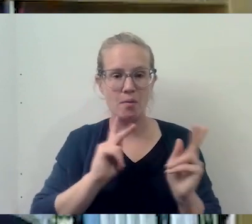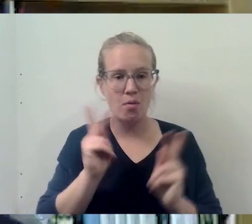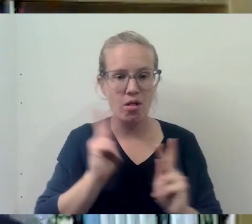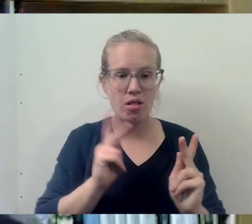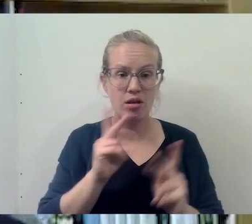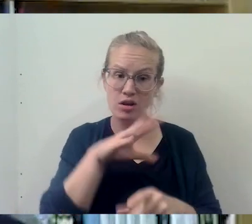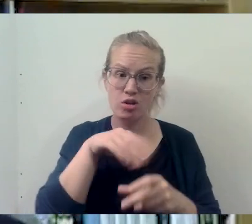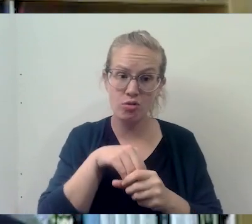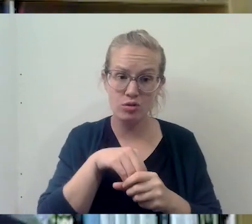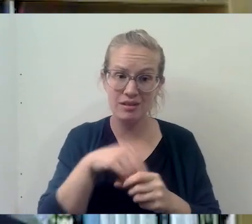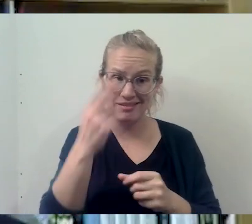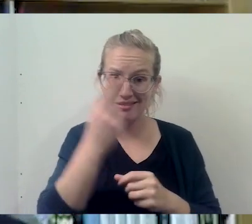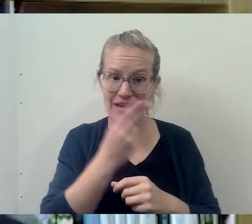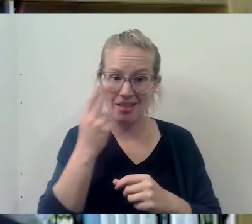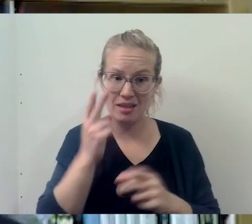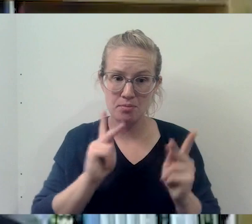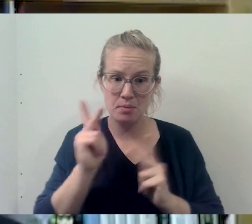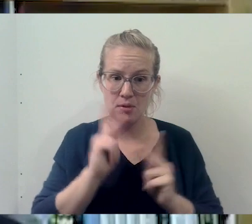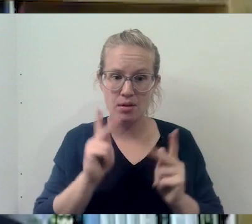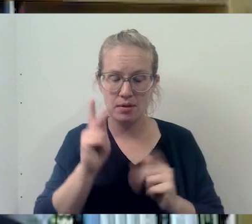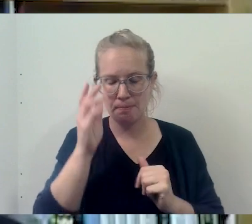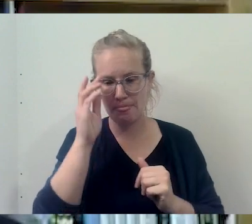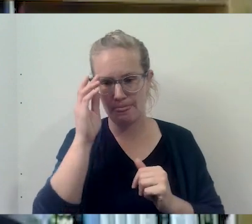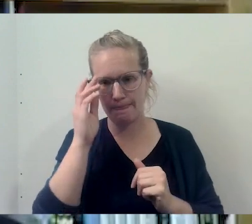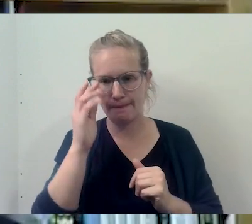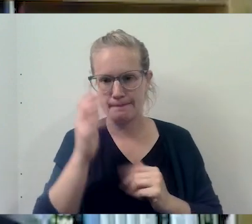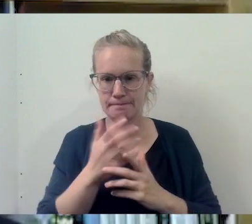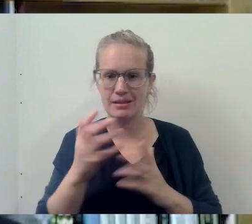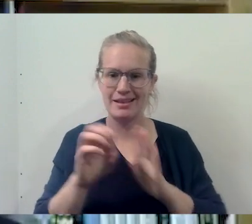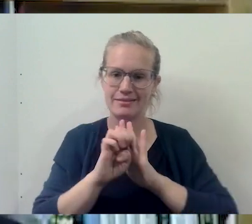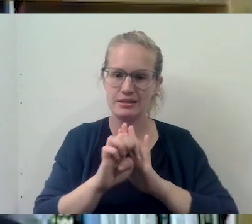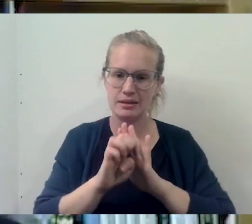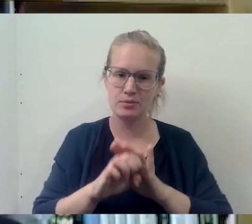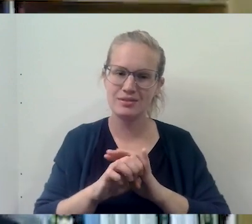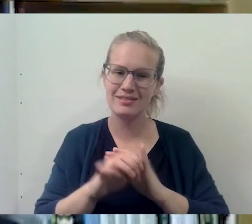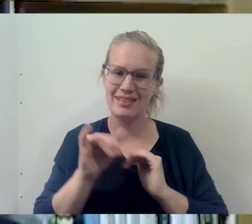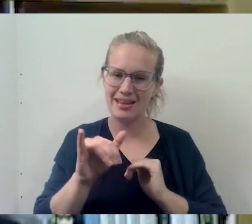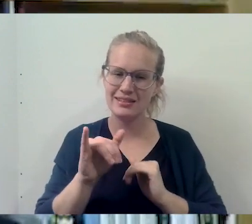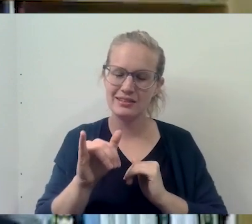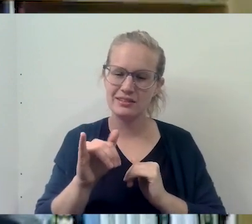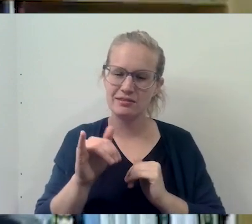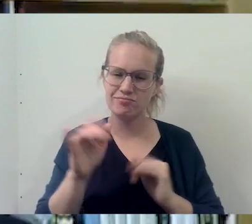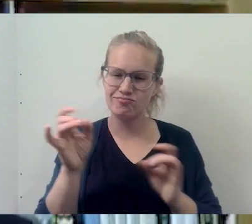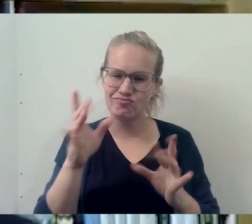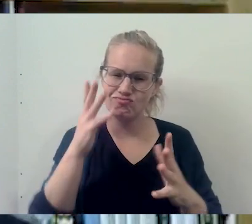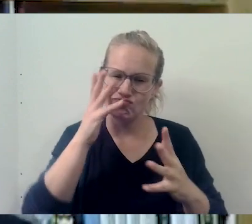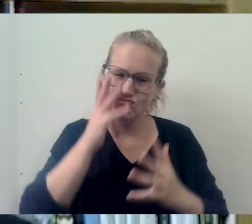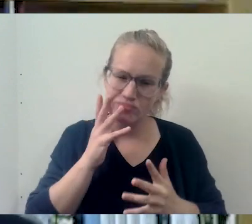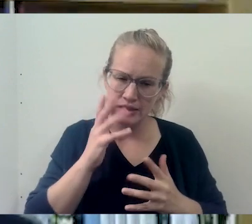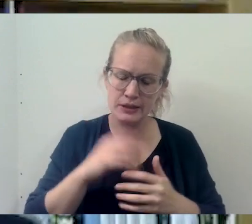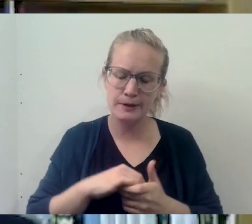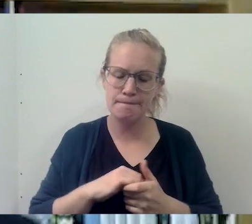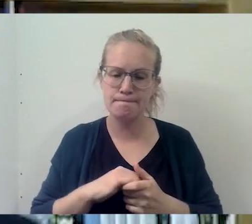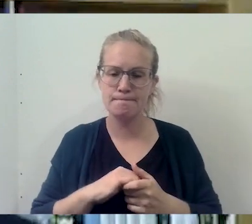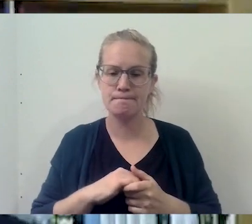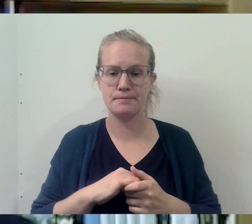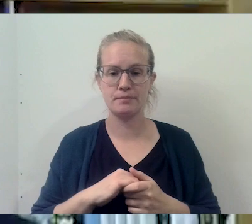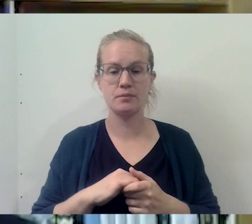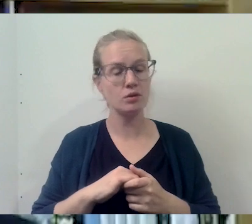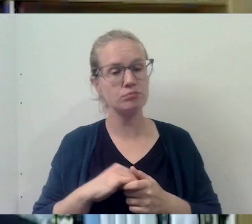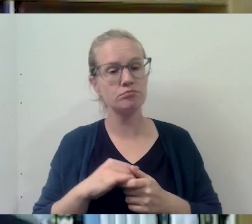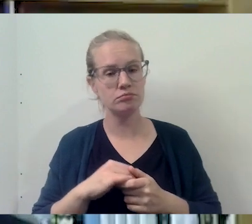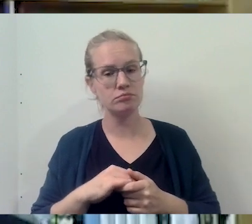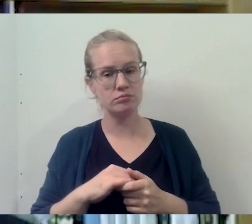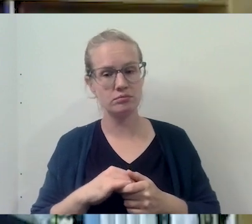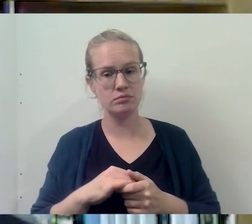people, including, um, Catholic people. And there's a lot of examples of that. And that's, I think that's a tragedy. Uh, we're, we're getting better